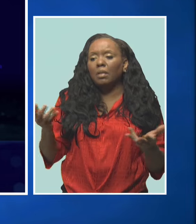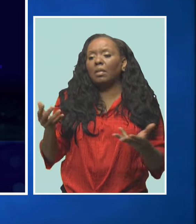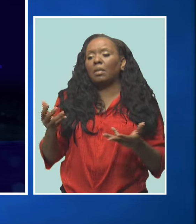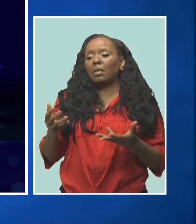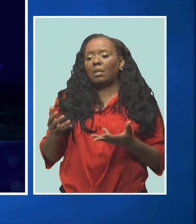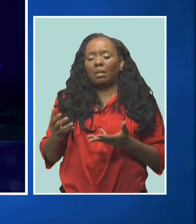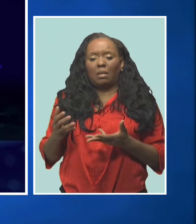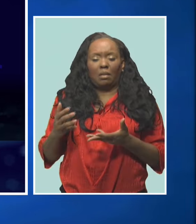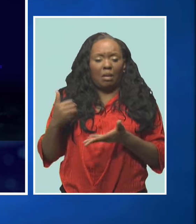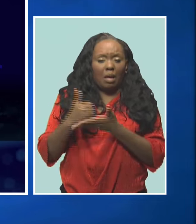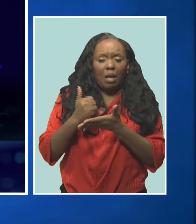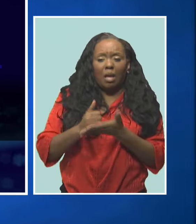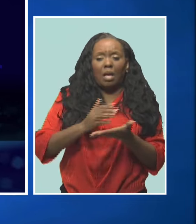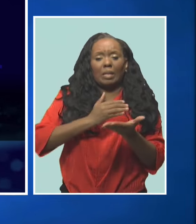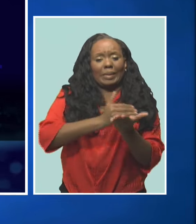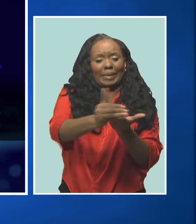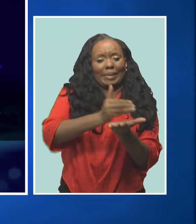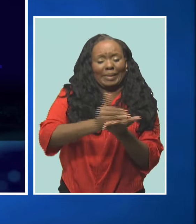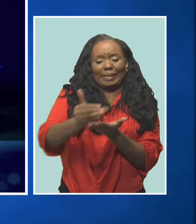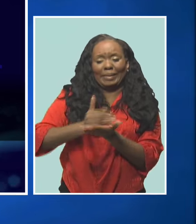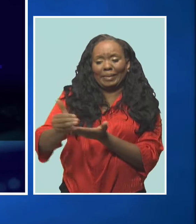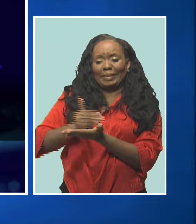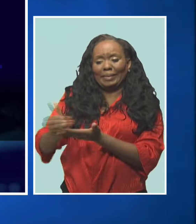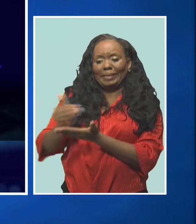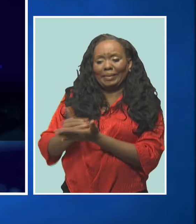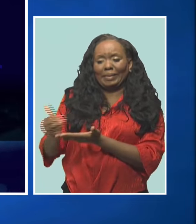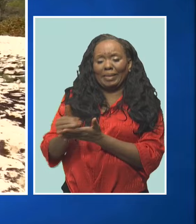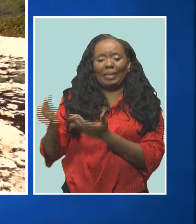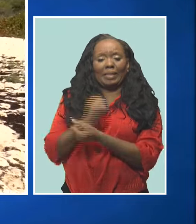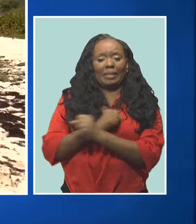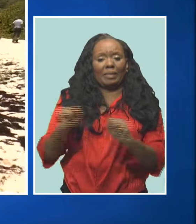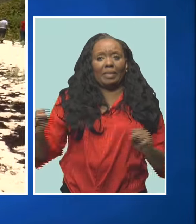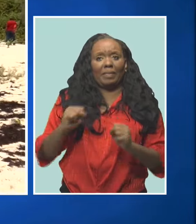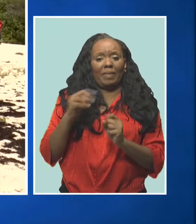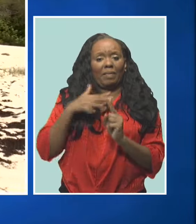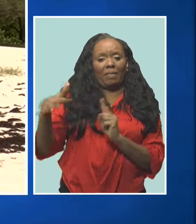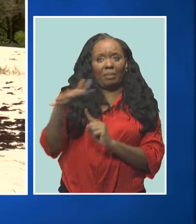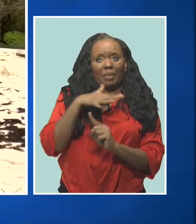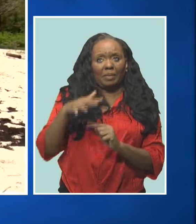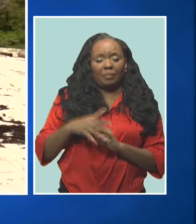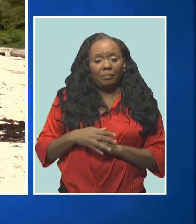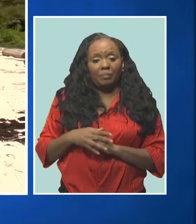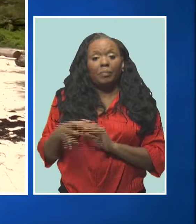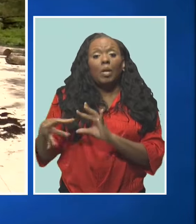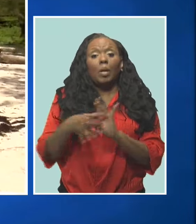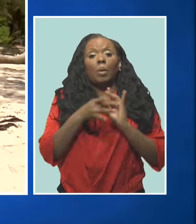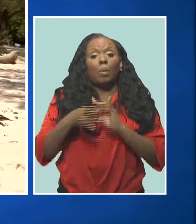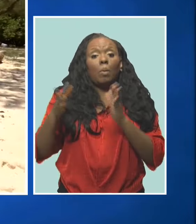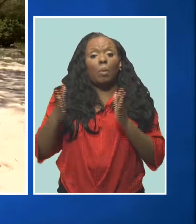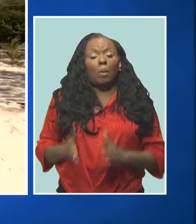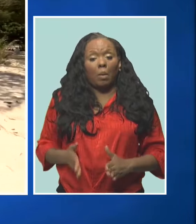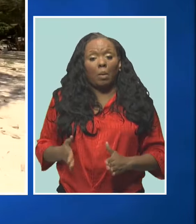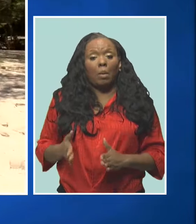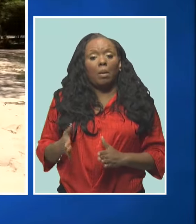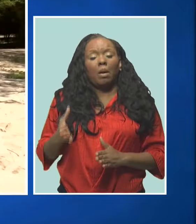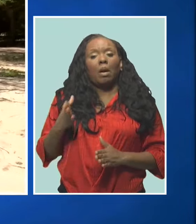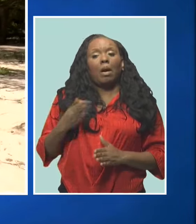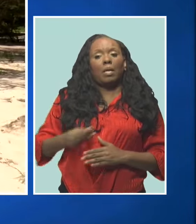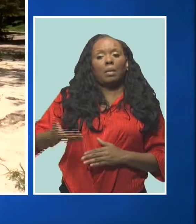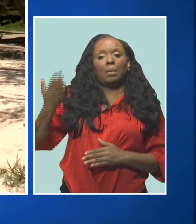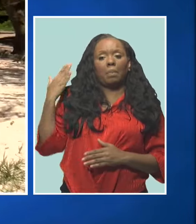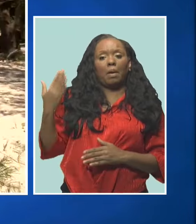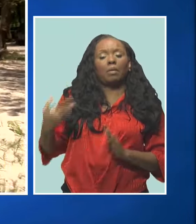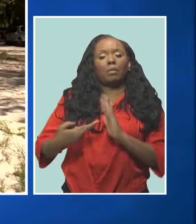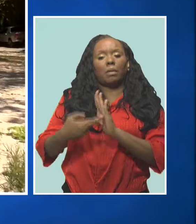of waste to help in maintaining a safe environment. Coordinator and former Council General in Miami, Neval Greenwich, gives